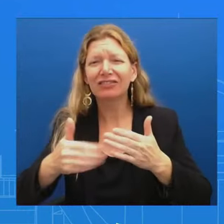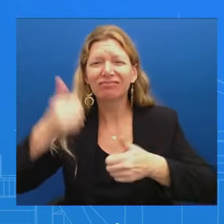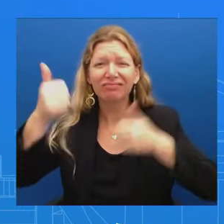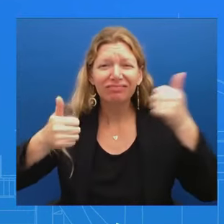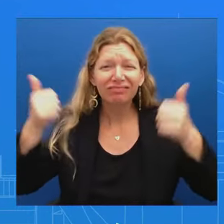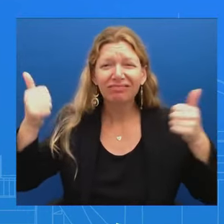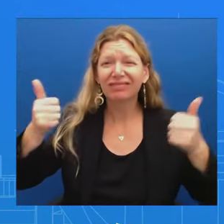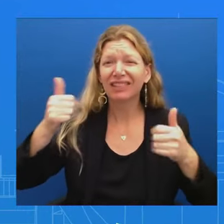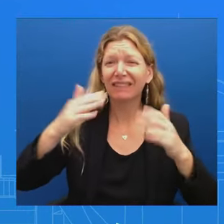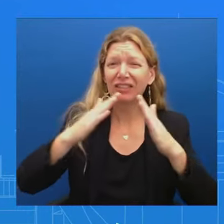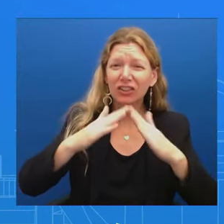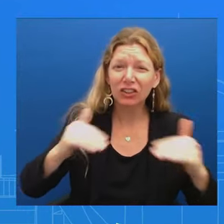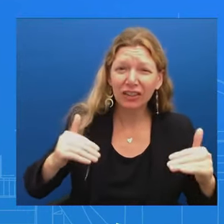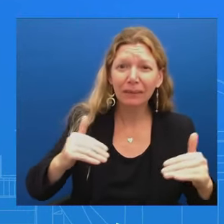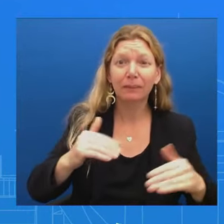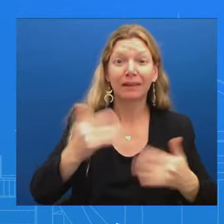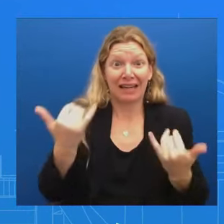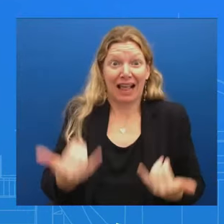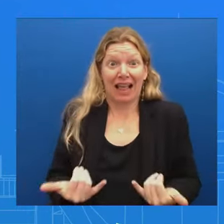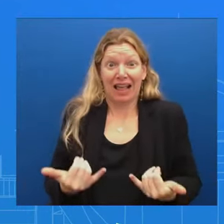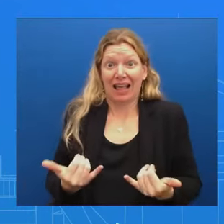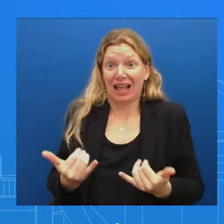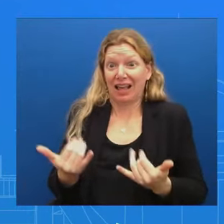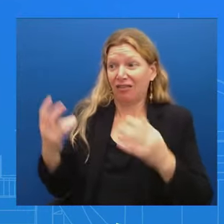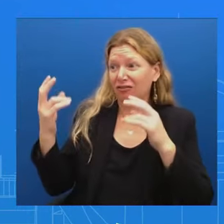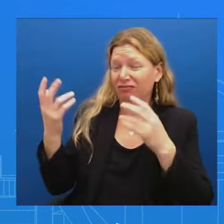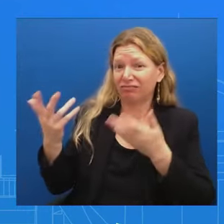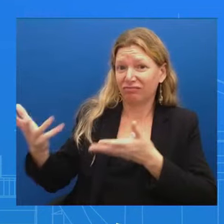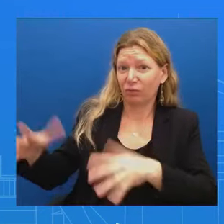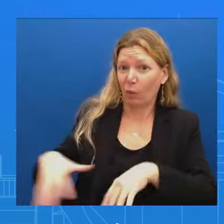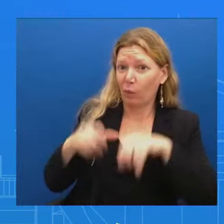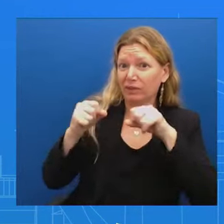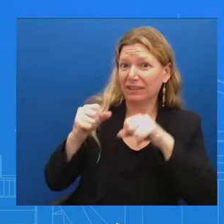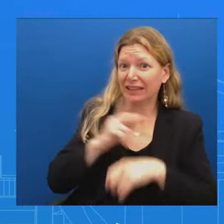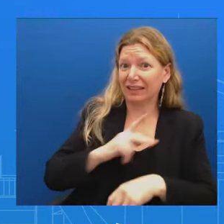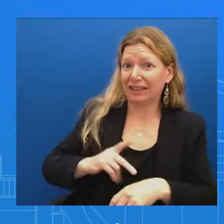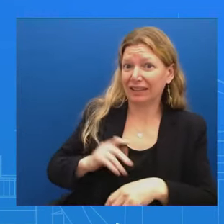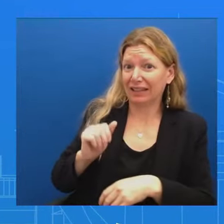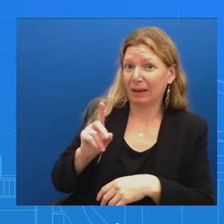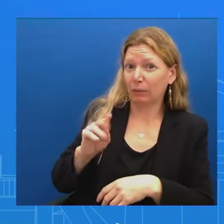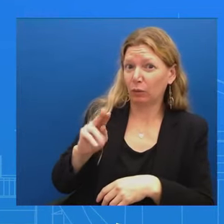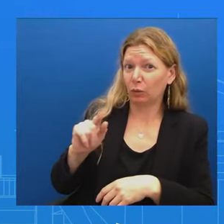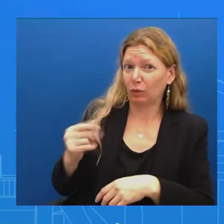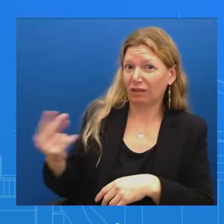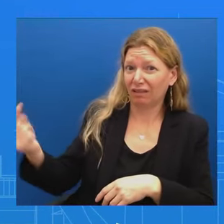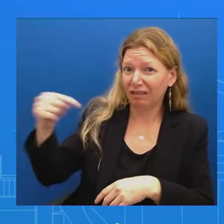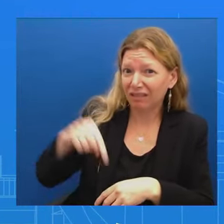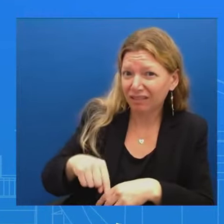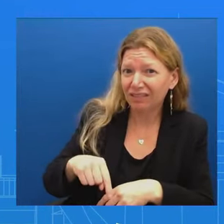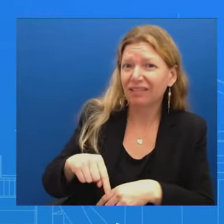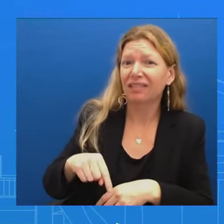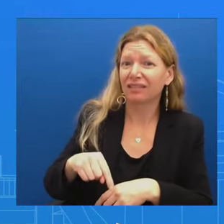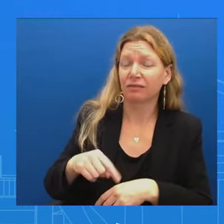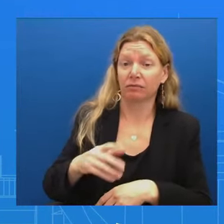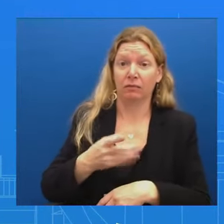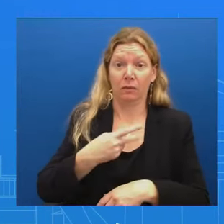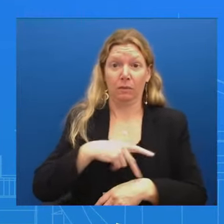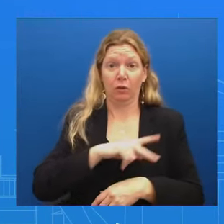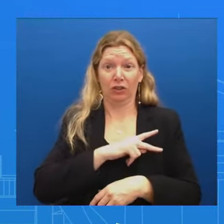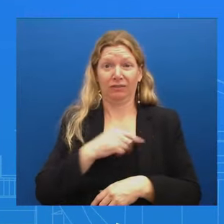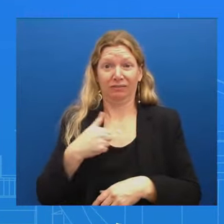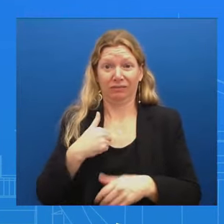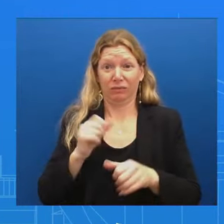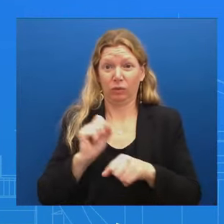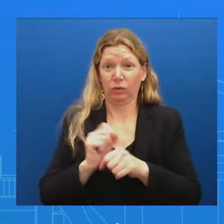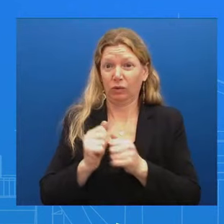already about my experience with him And just to answer your question I have spent countless hours with this President Whether in the Oval Office or